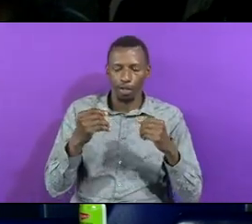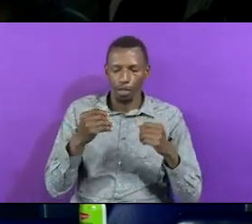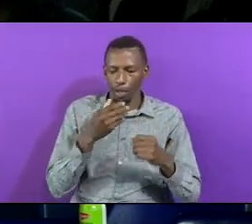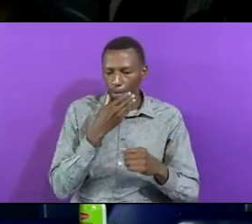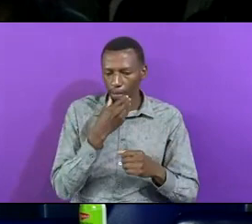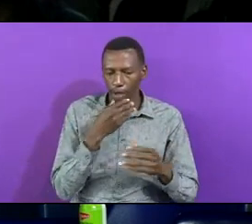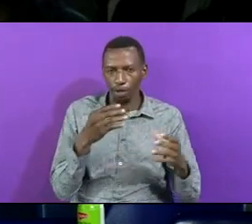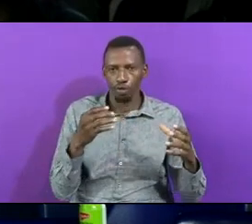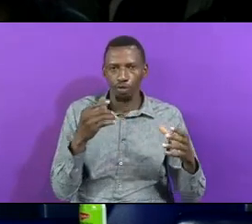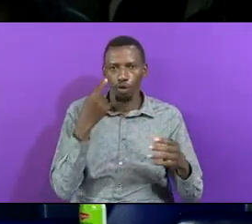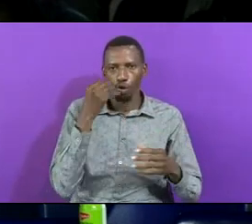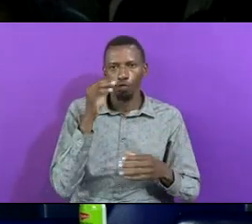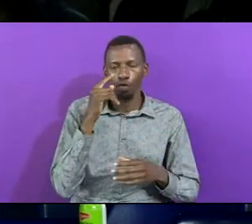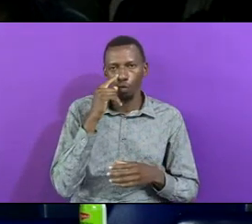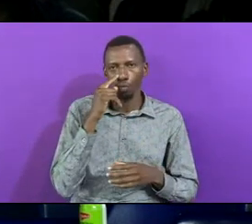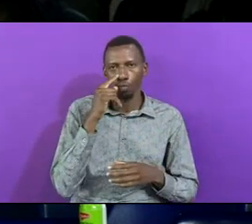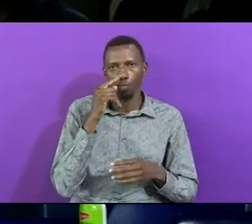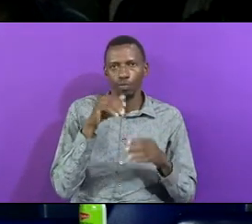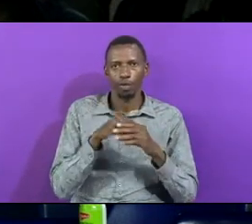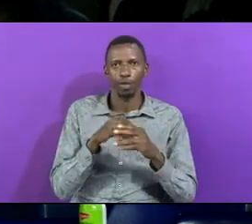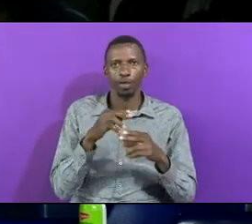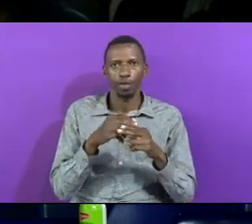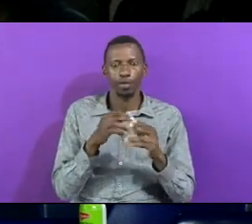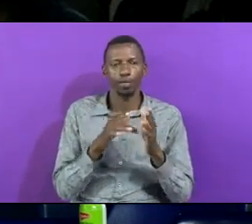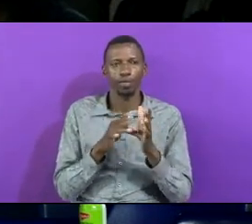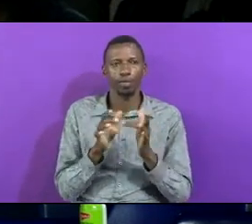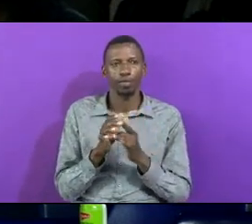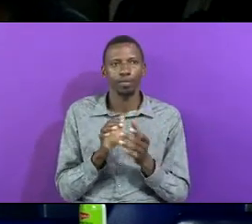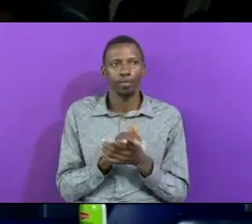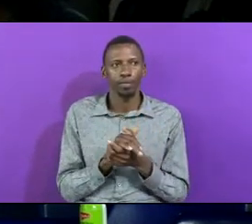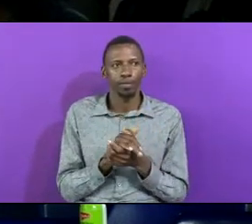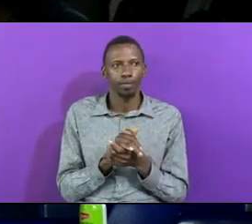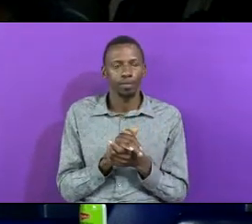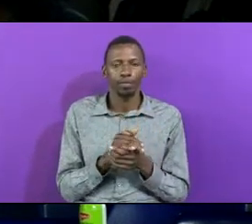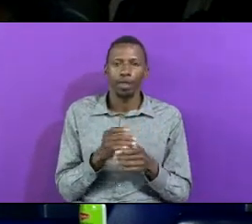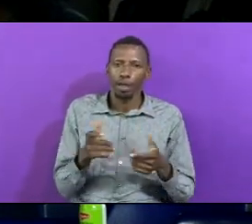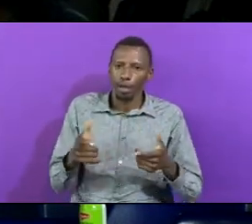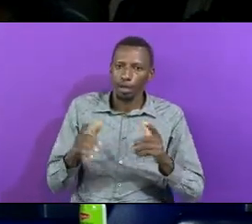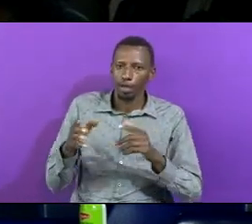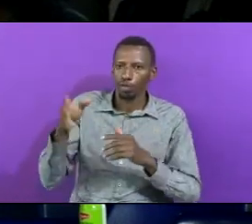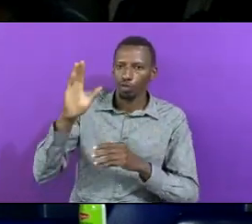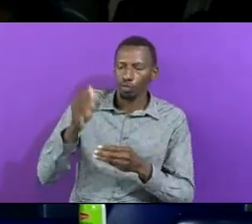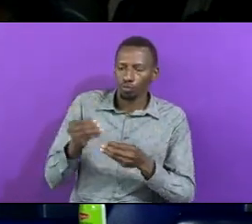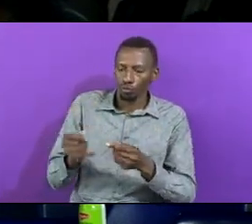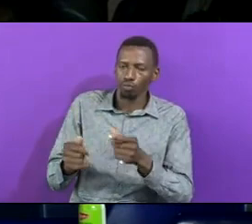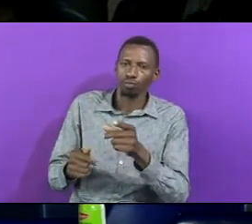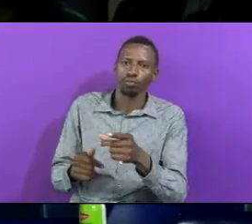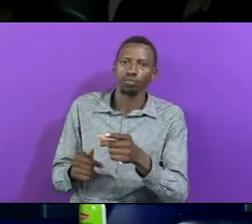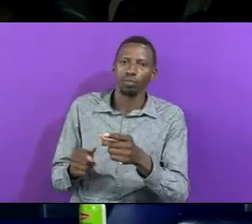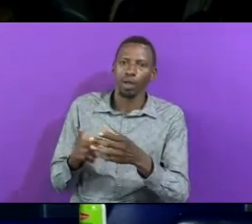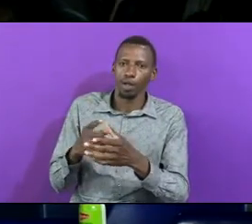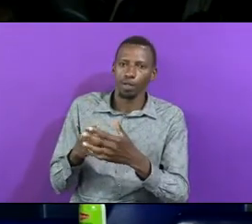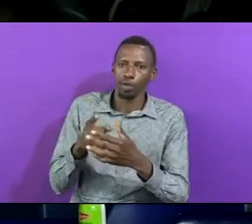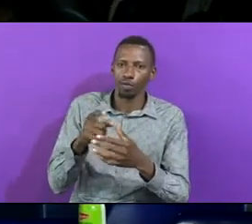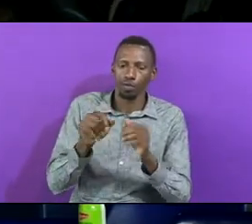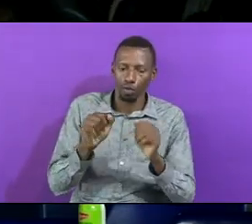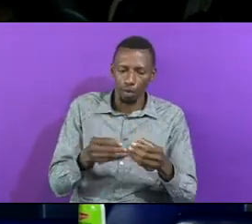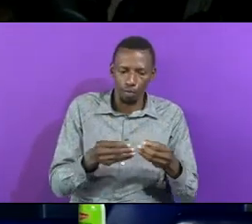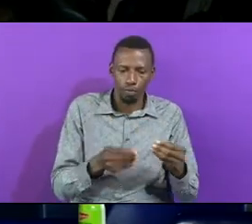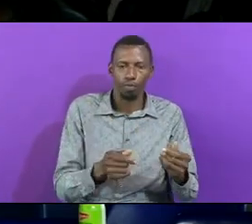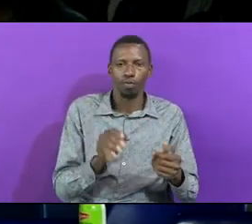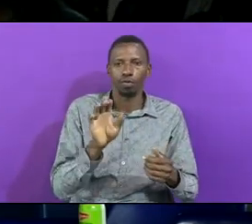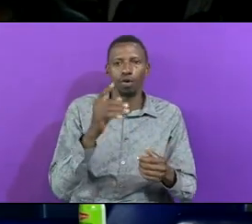This Home Of The Homes In Jesus Name Allow God To Conquer You That You May Conquer Your Home For God